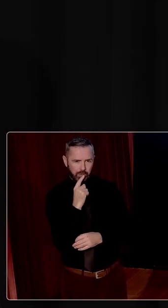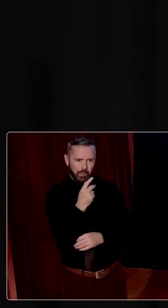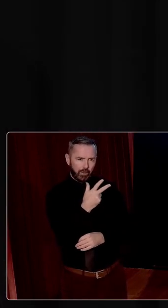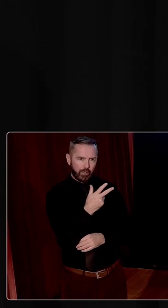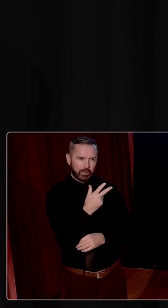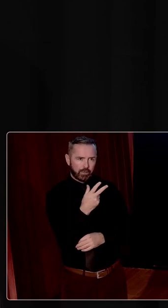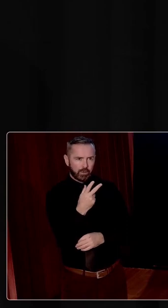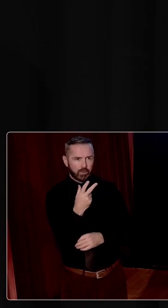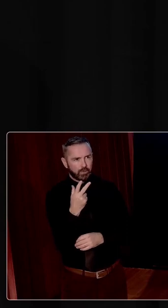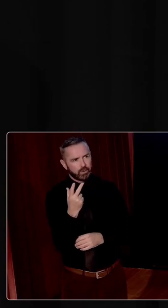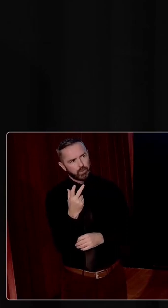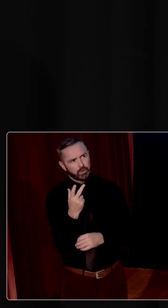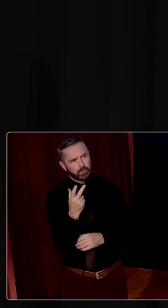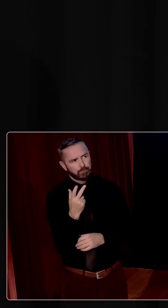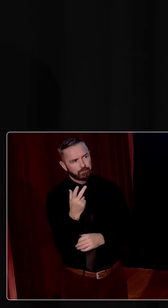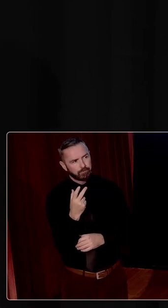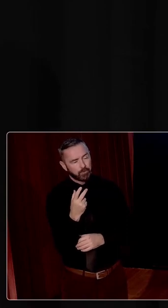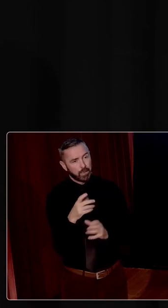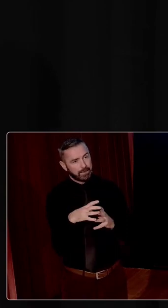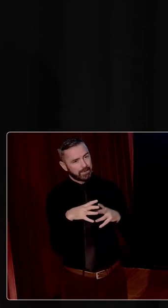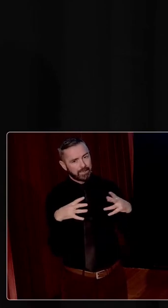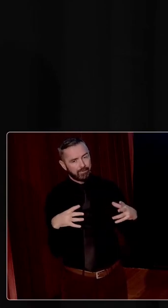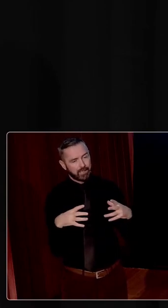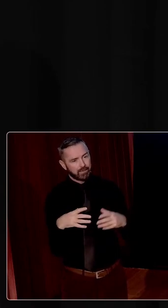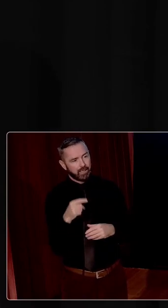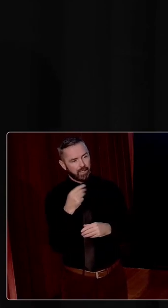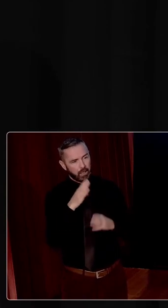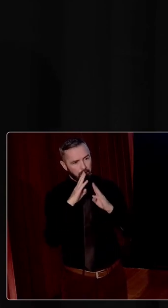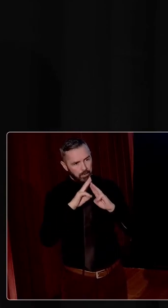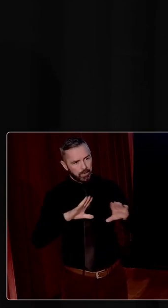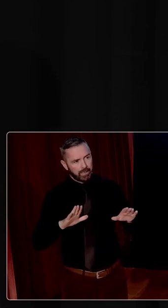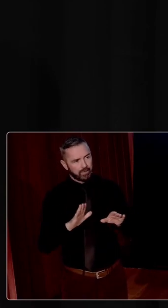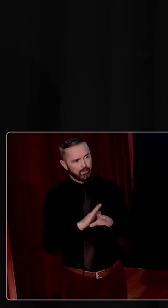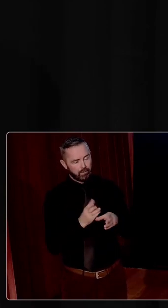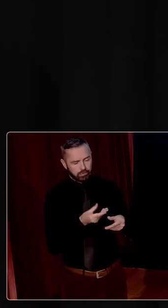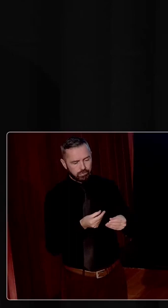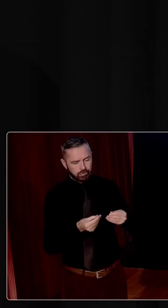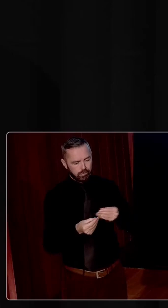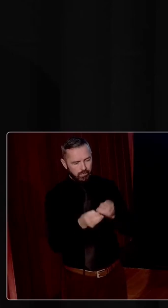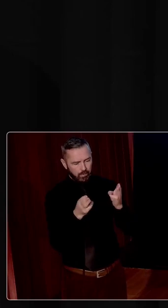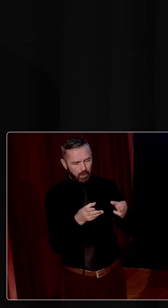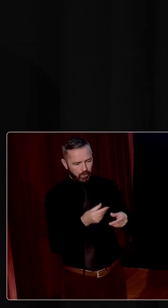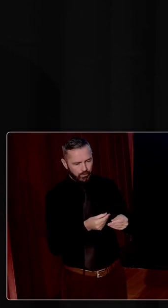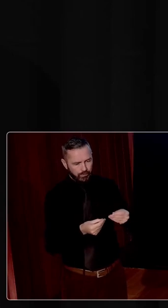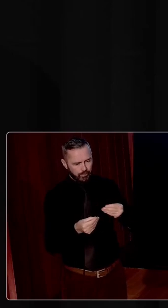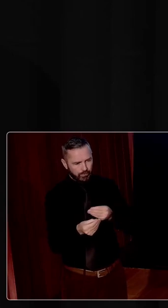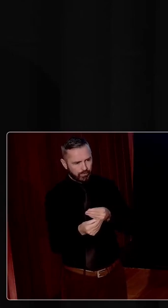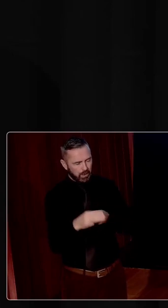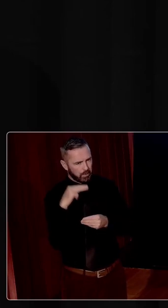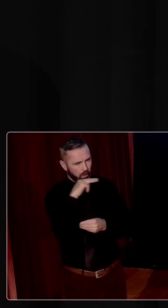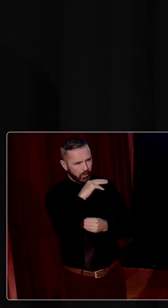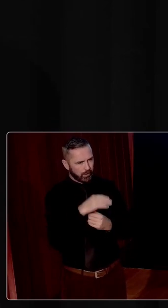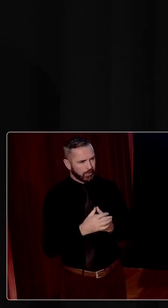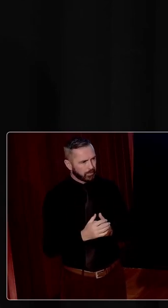is, uh, hugely significant. It's the peace, that peaceful transfer, handover of power in 32 is hugely